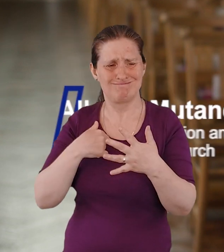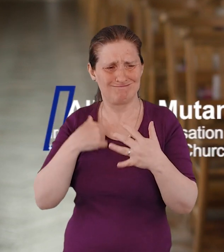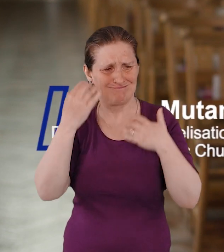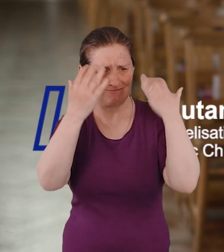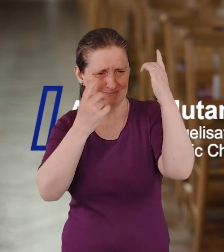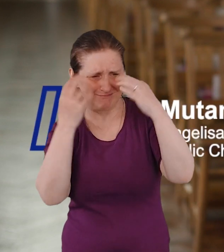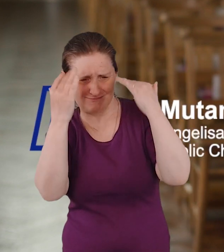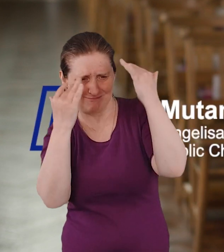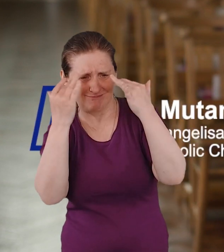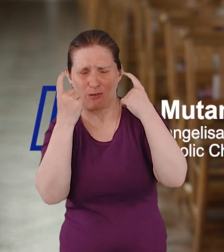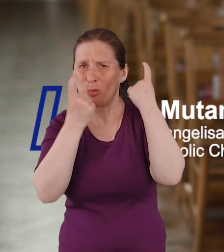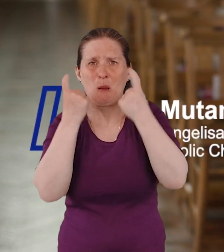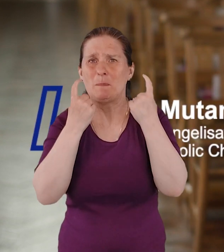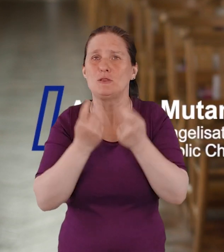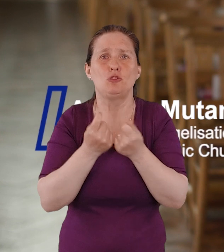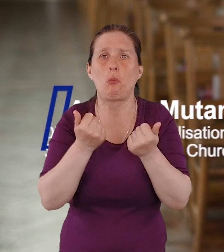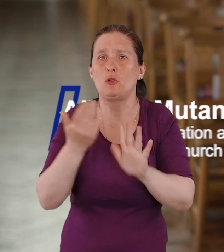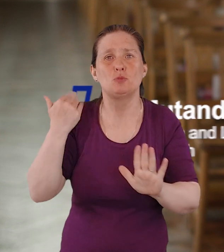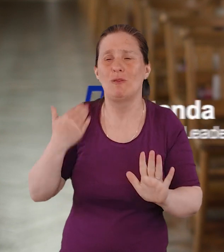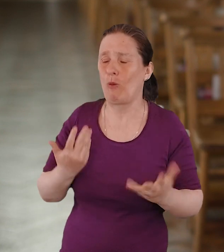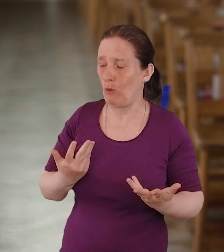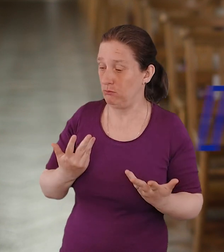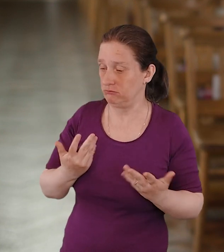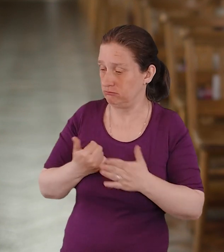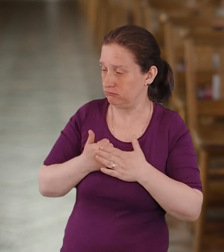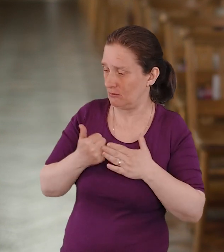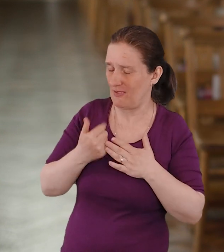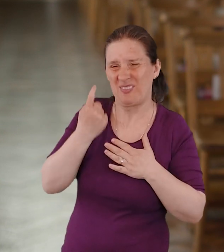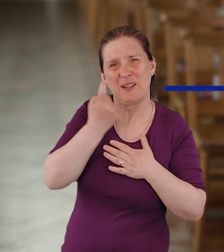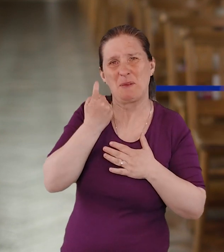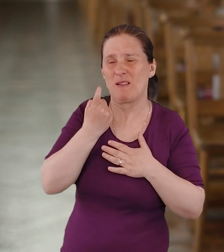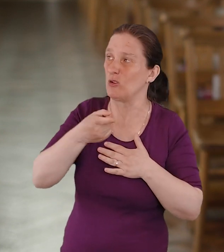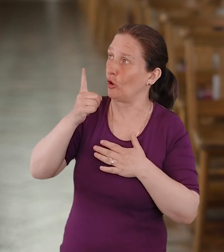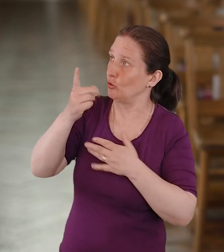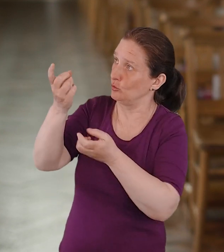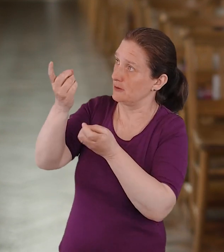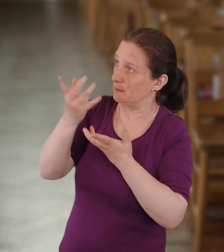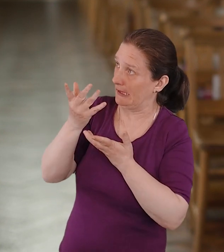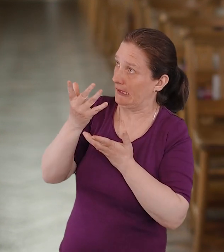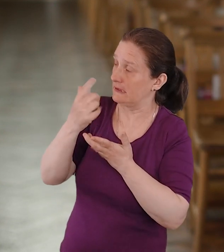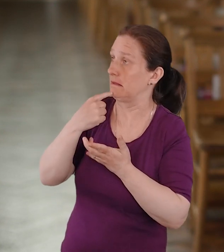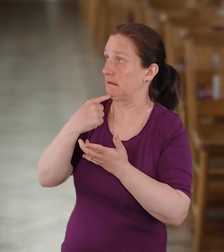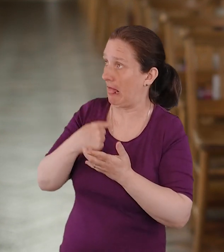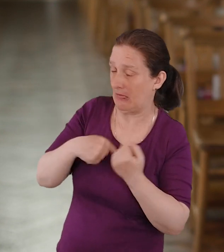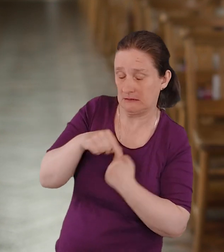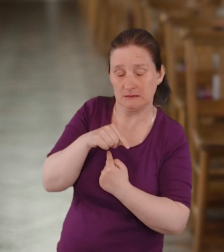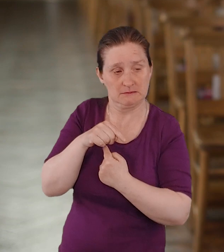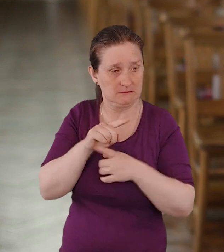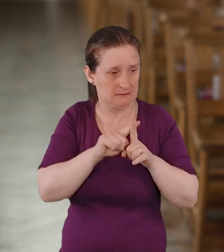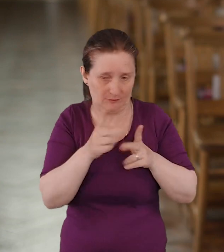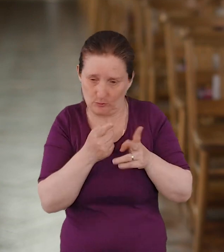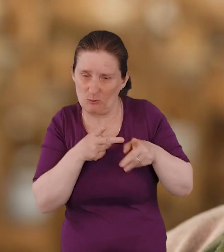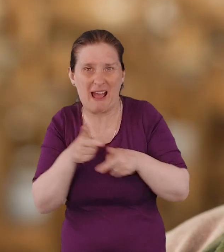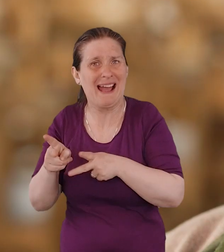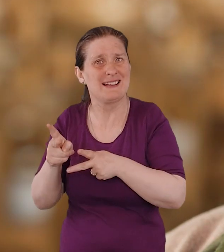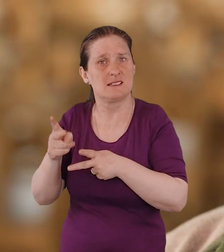before very much, because very often we look at the God who speaks, and we know that God speaks to us in so many different